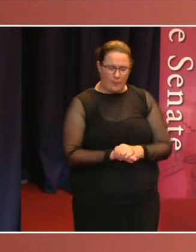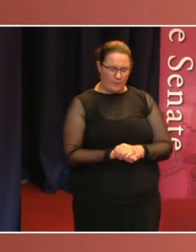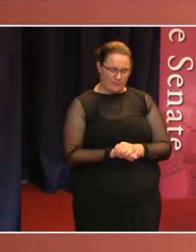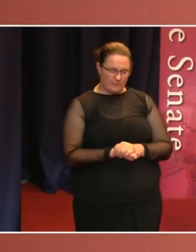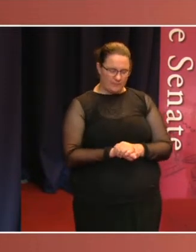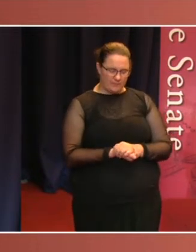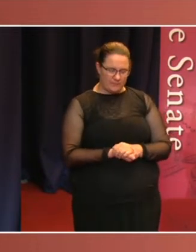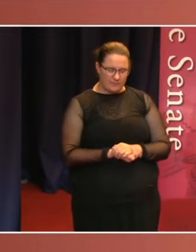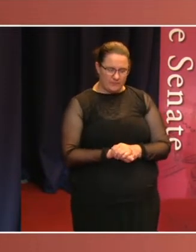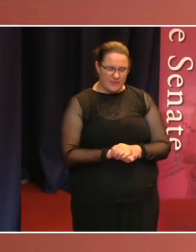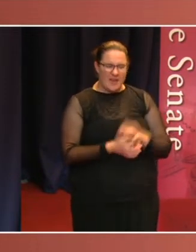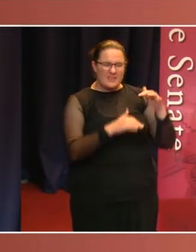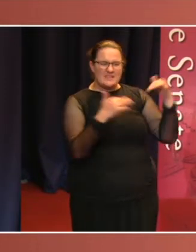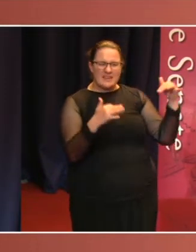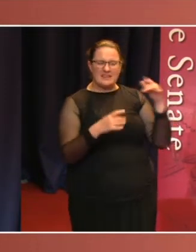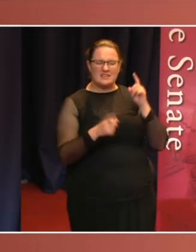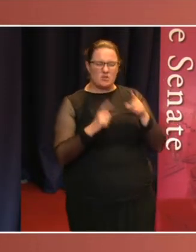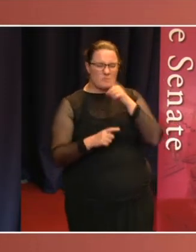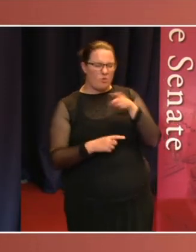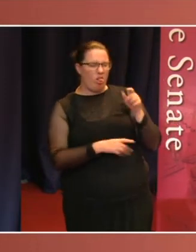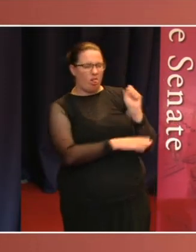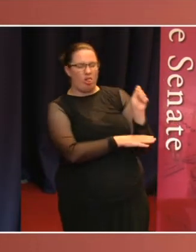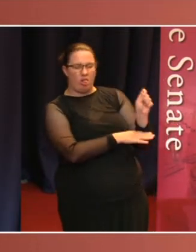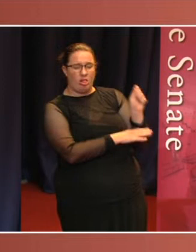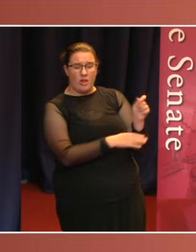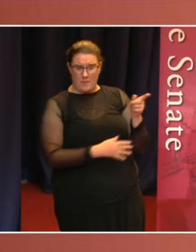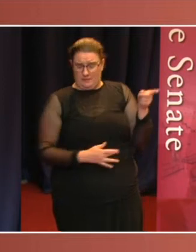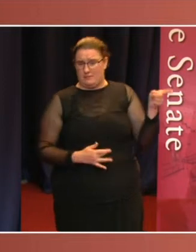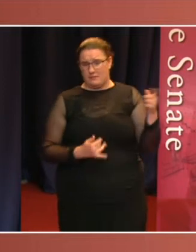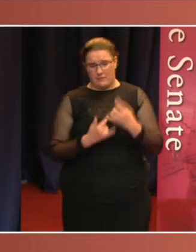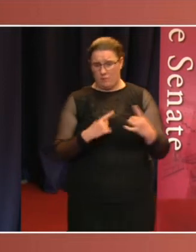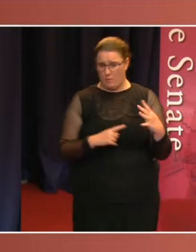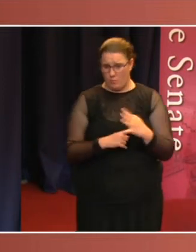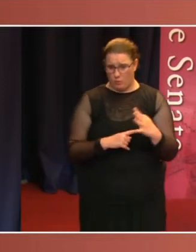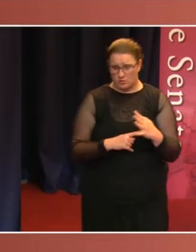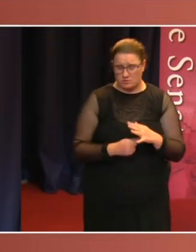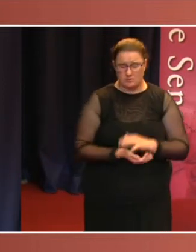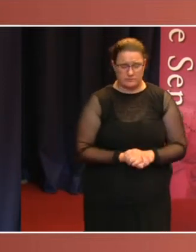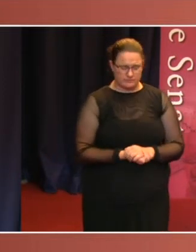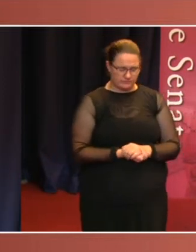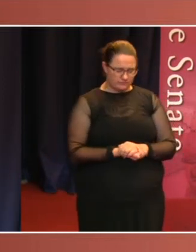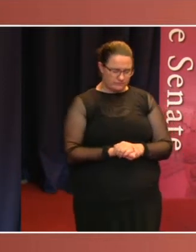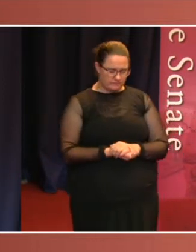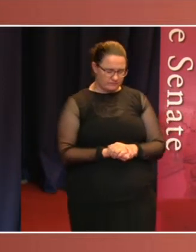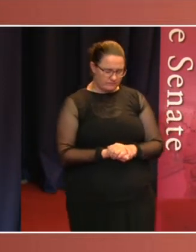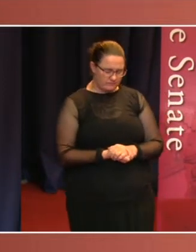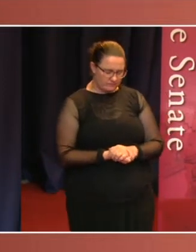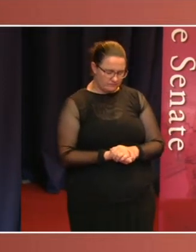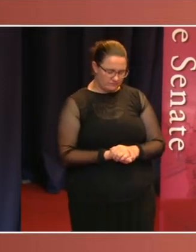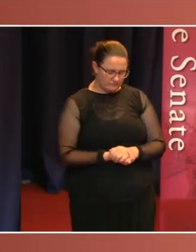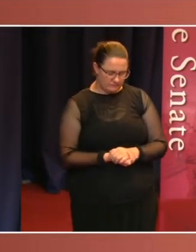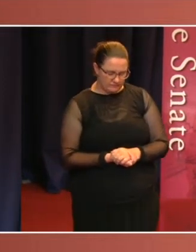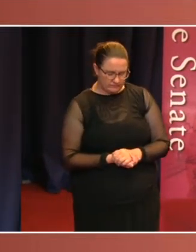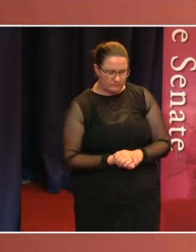neglected but vitally important accountability institution. Its constitutionally guaranteed co-equal